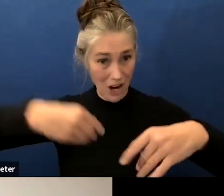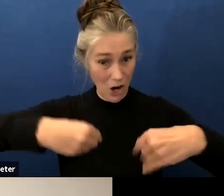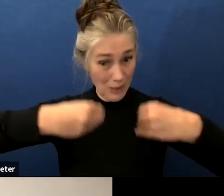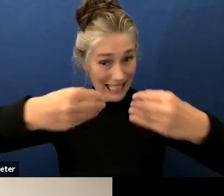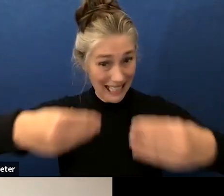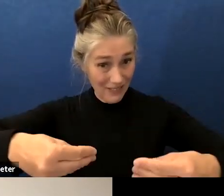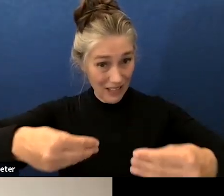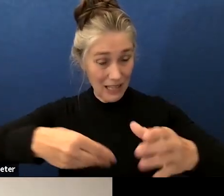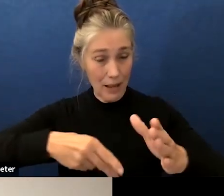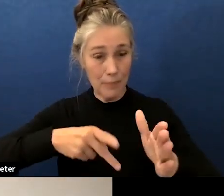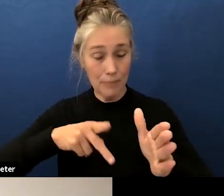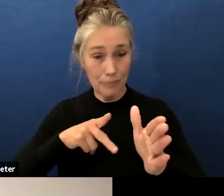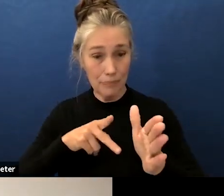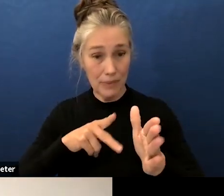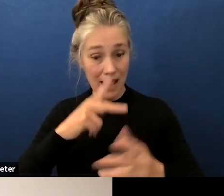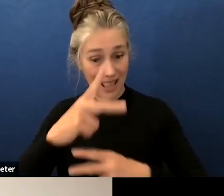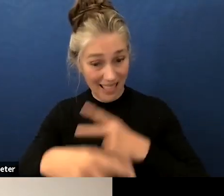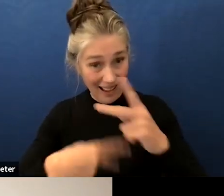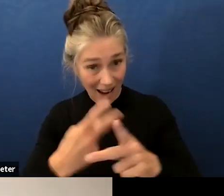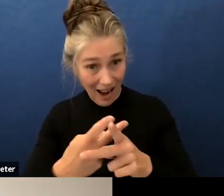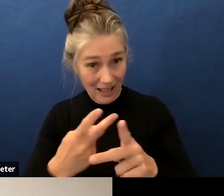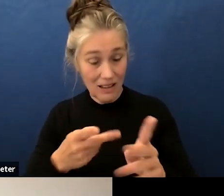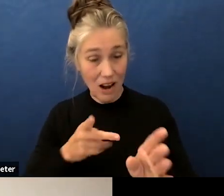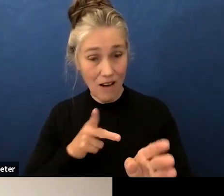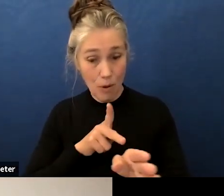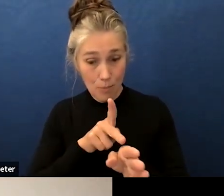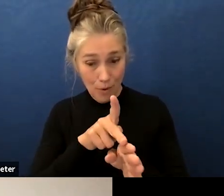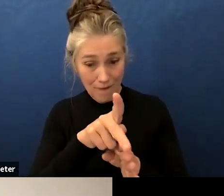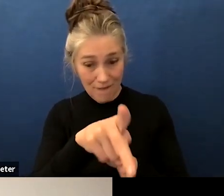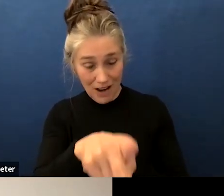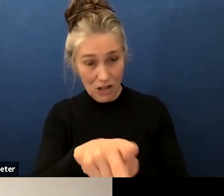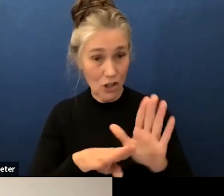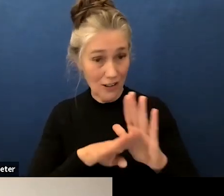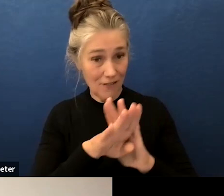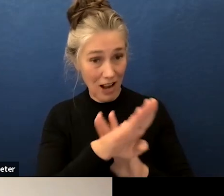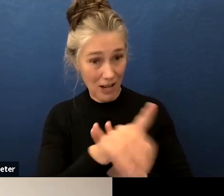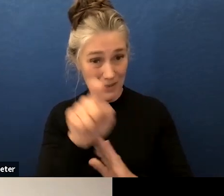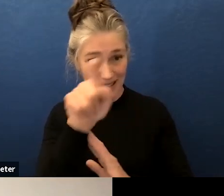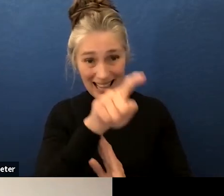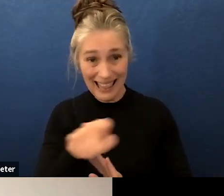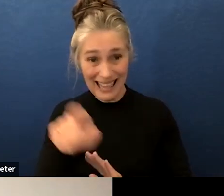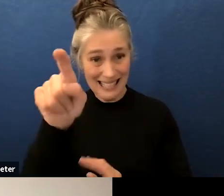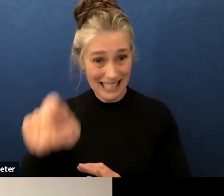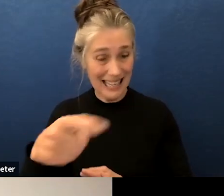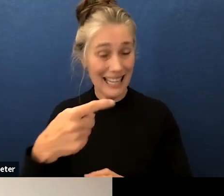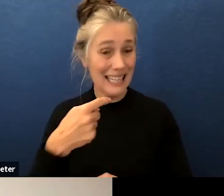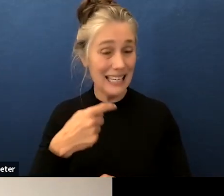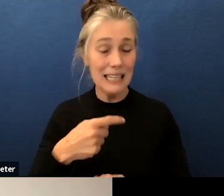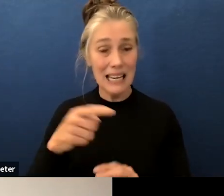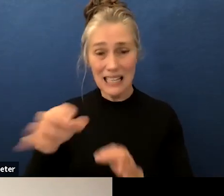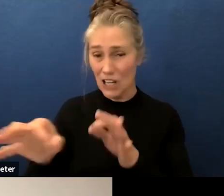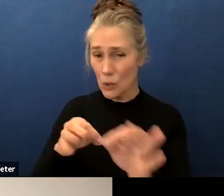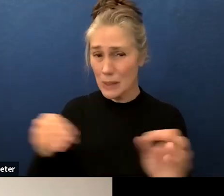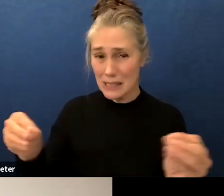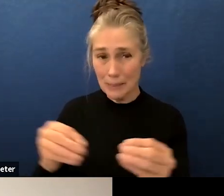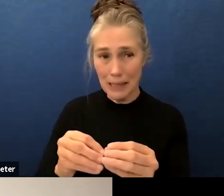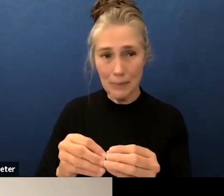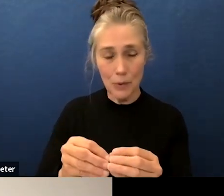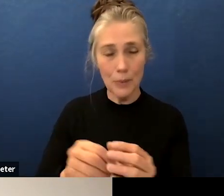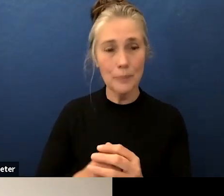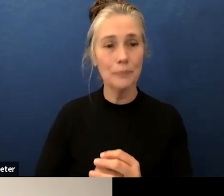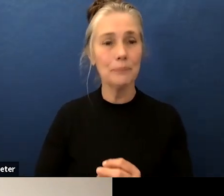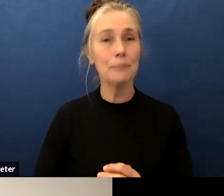development that they say they need so would you elaborate a little bit more on that yeah i i think that um